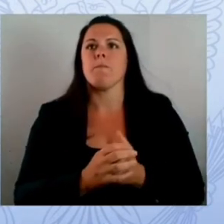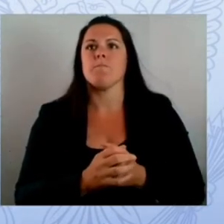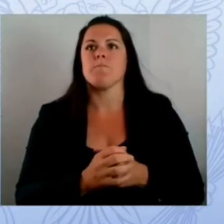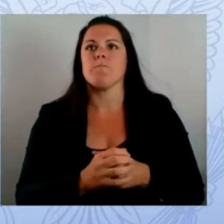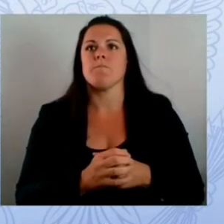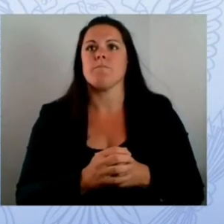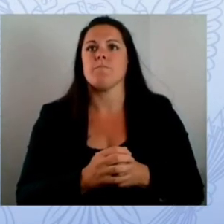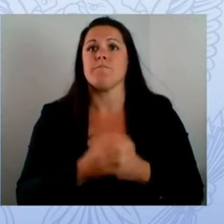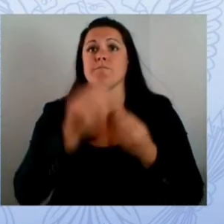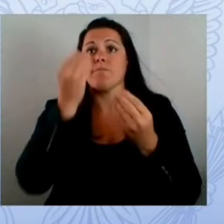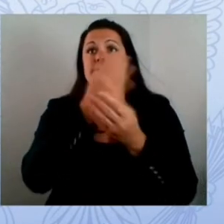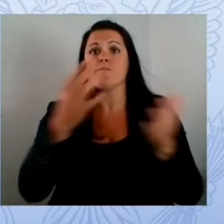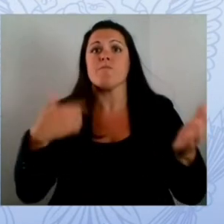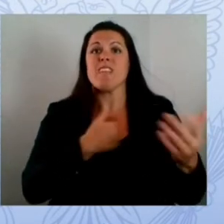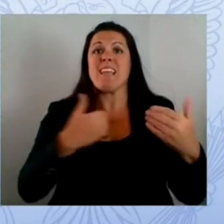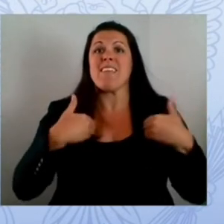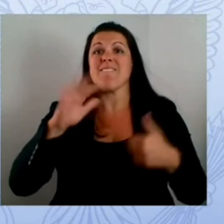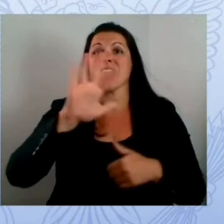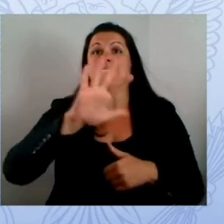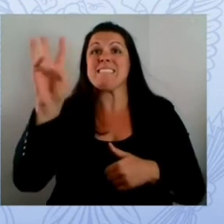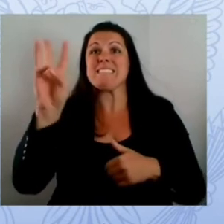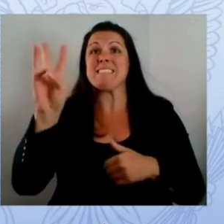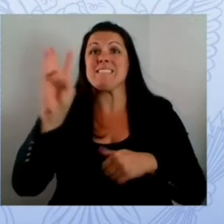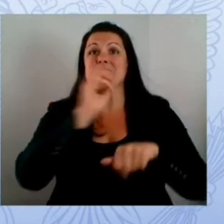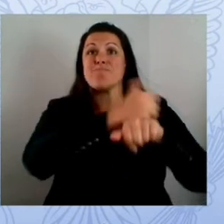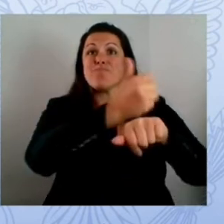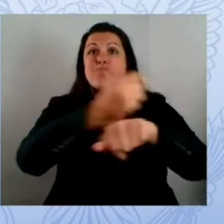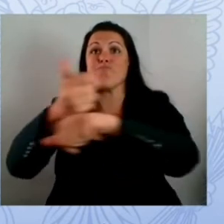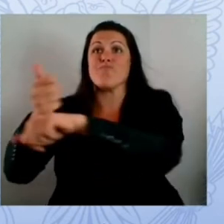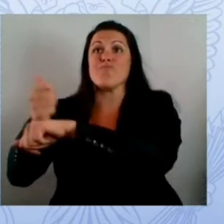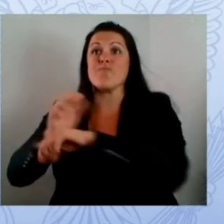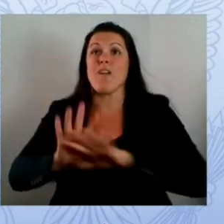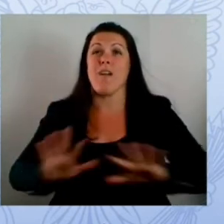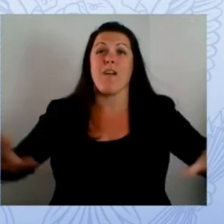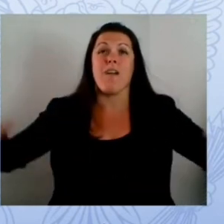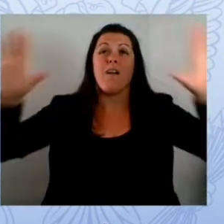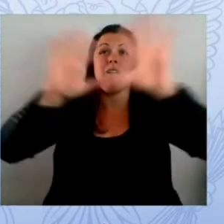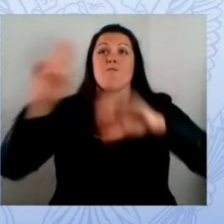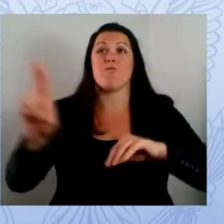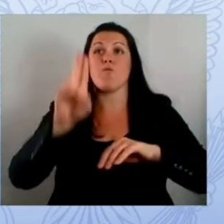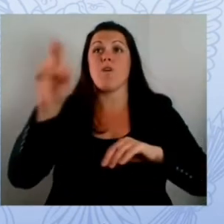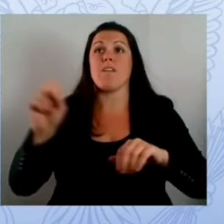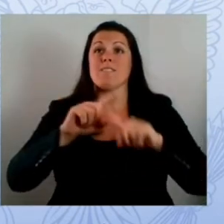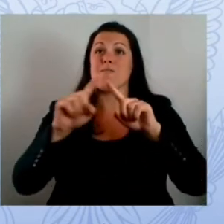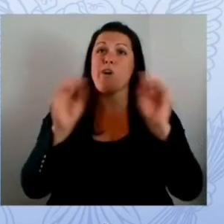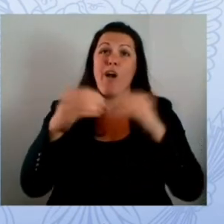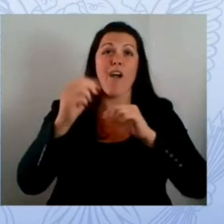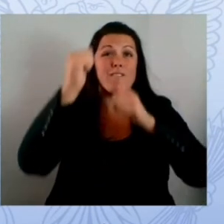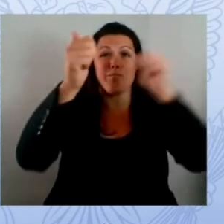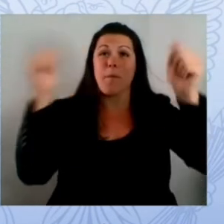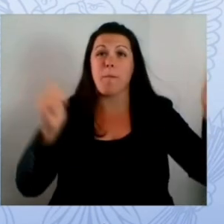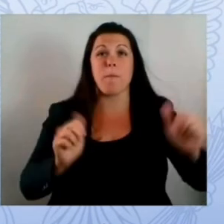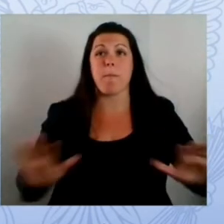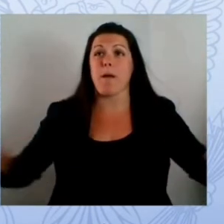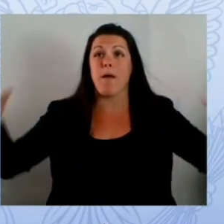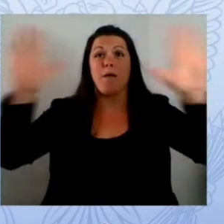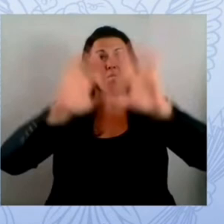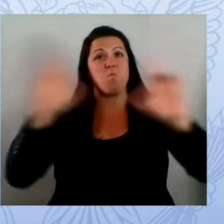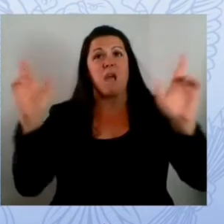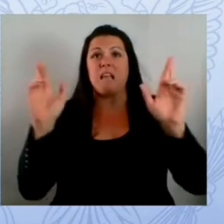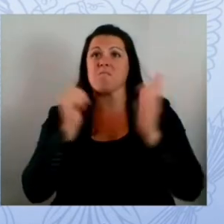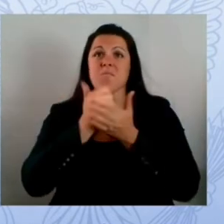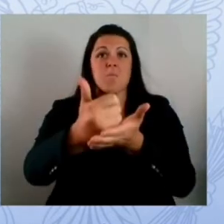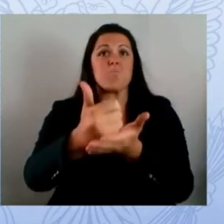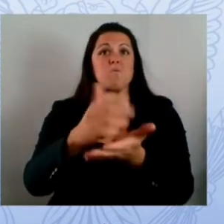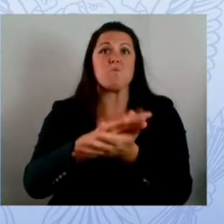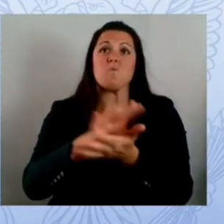square inch of our great country is covered and there's somebody there for you if you don't have the relationship already we're here for you in that